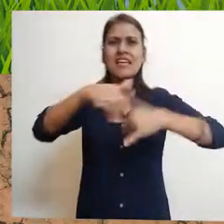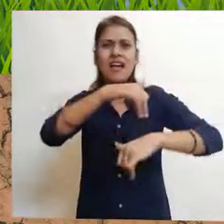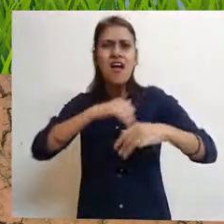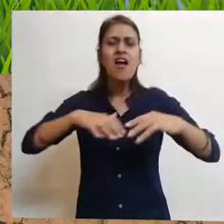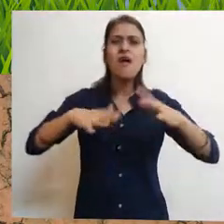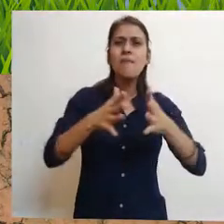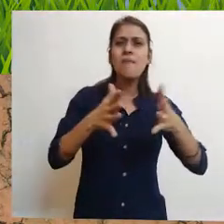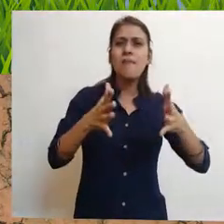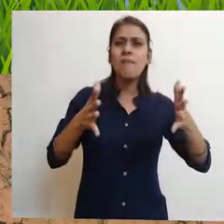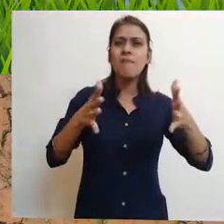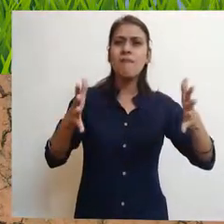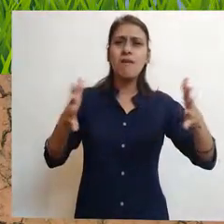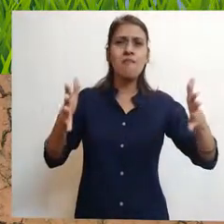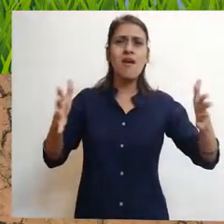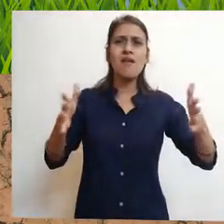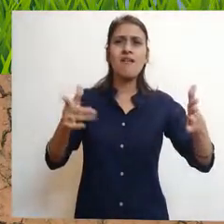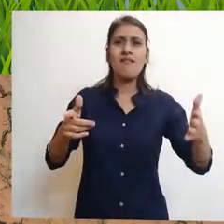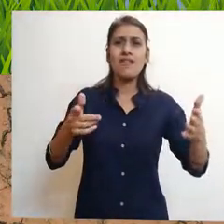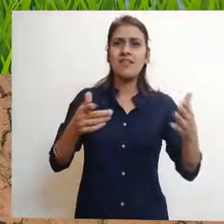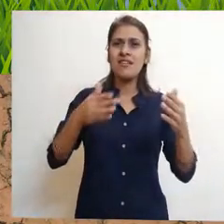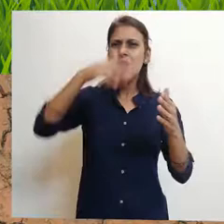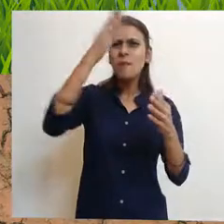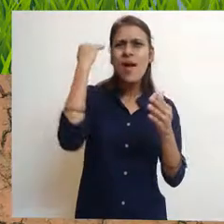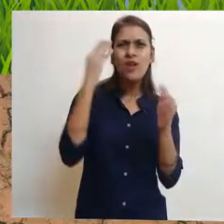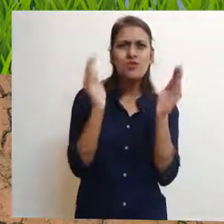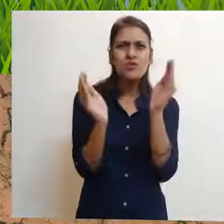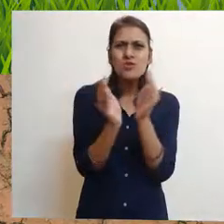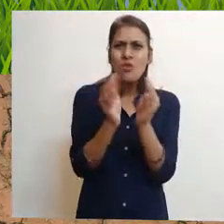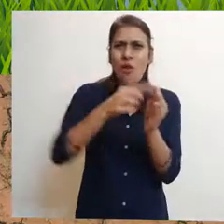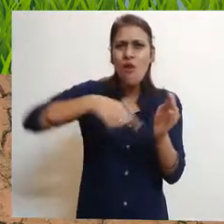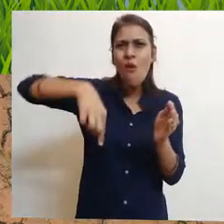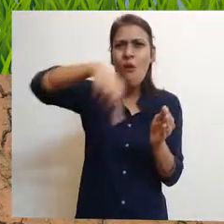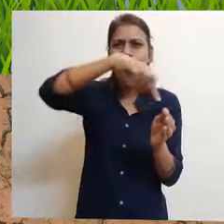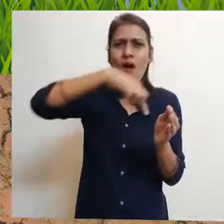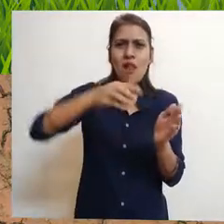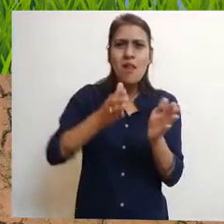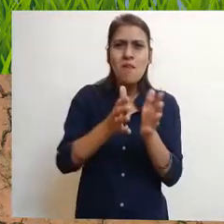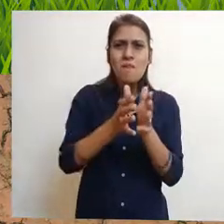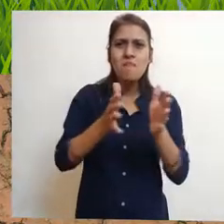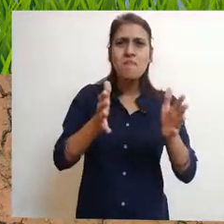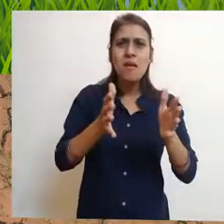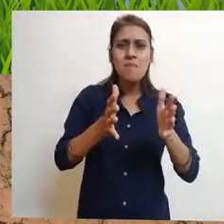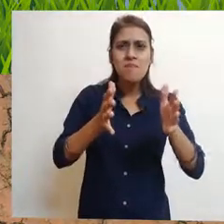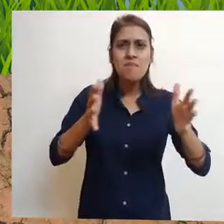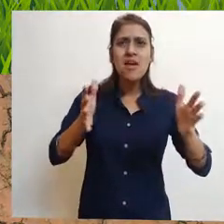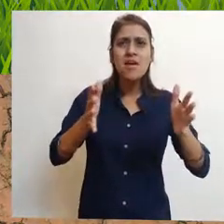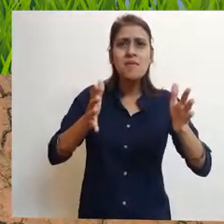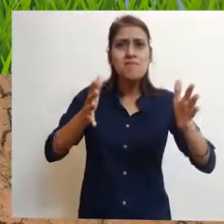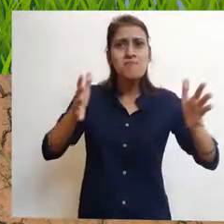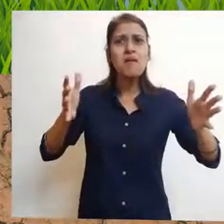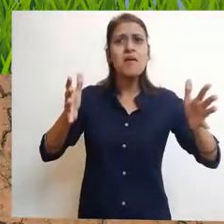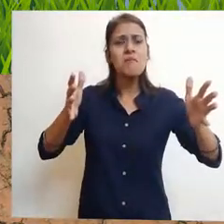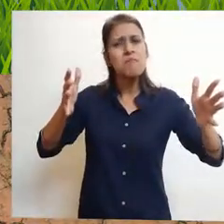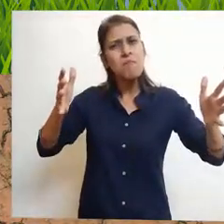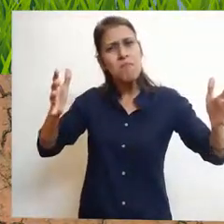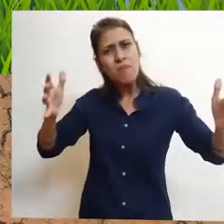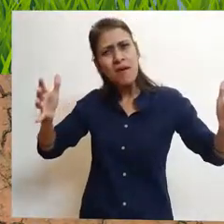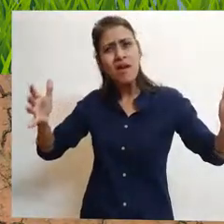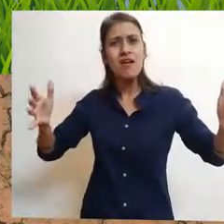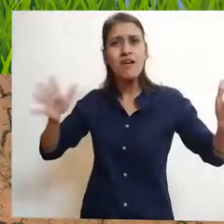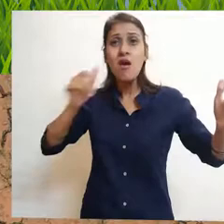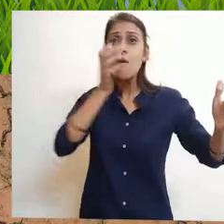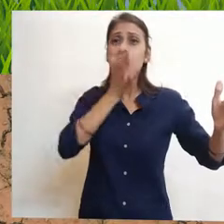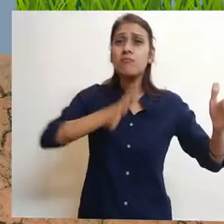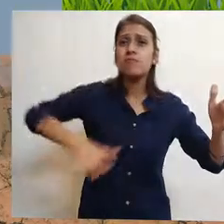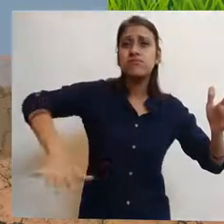and thus, with a multitude of hooves trampling the soil, the pit that was once a